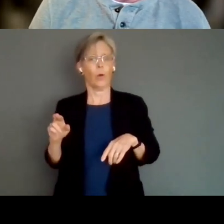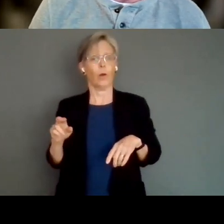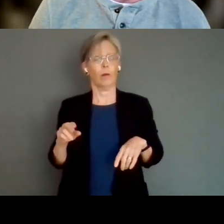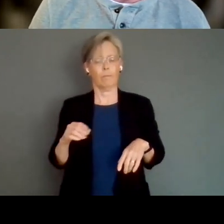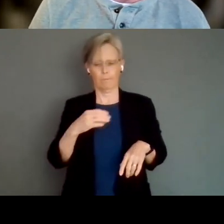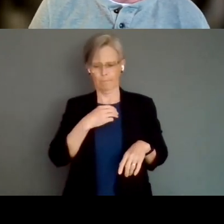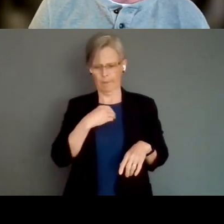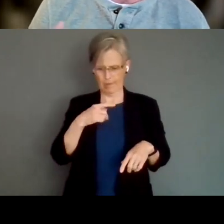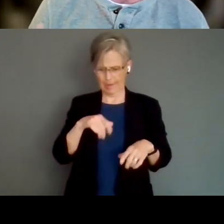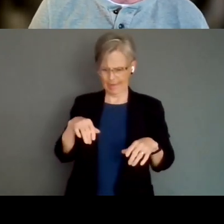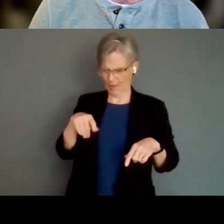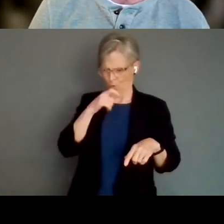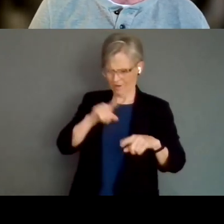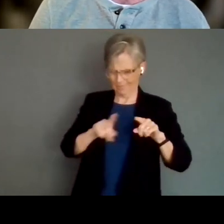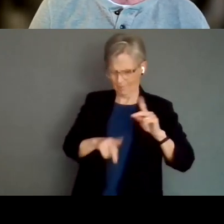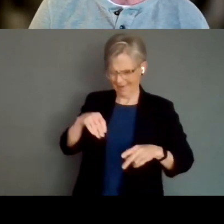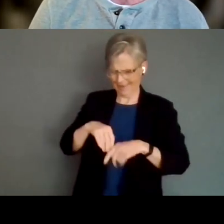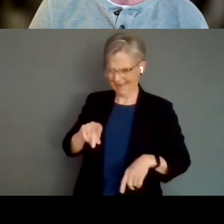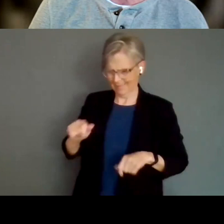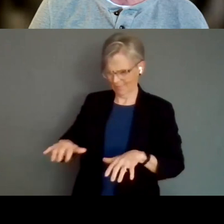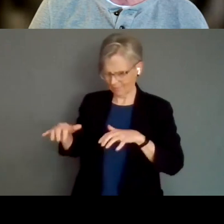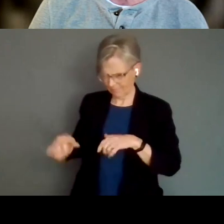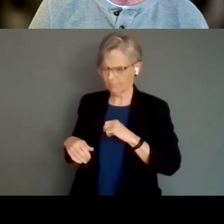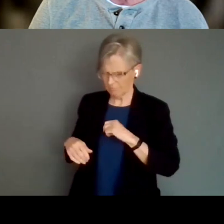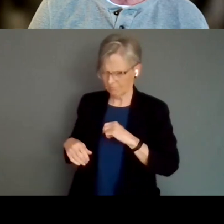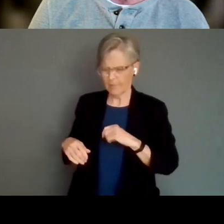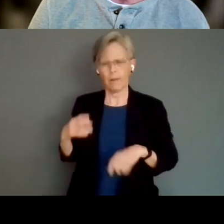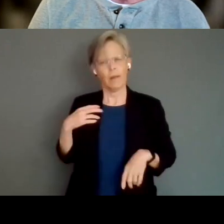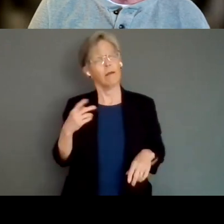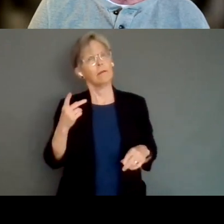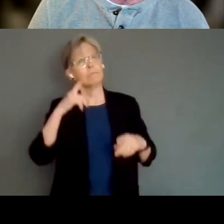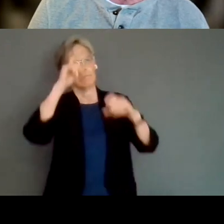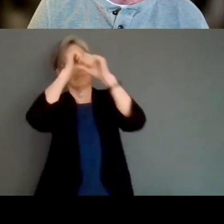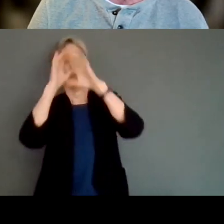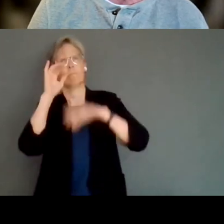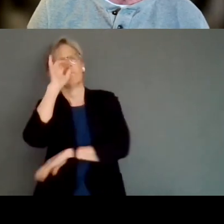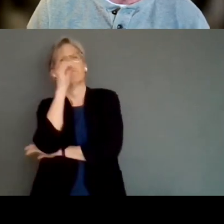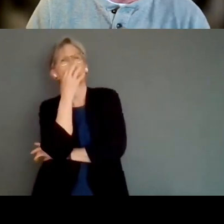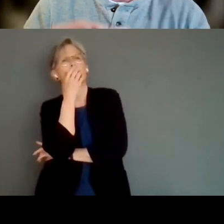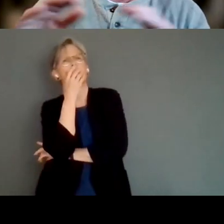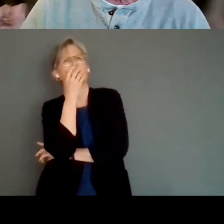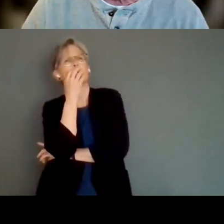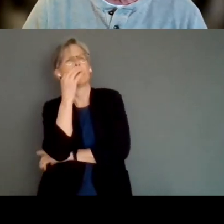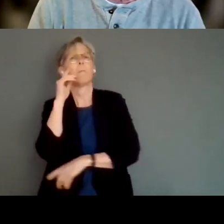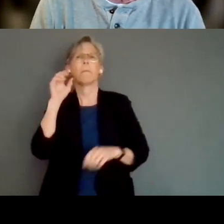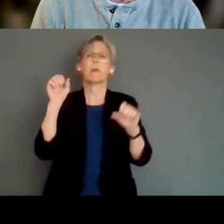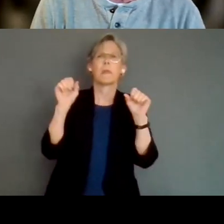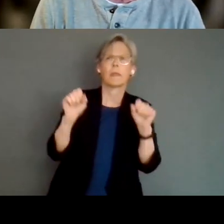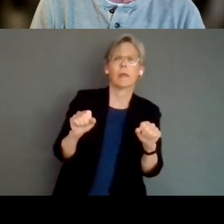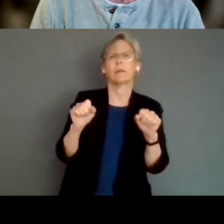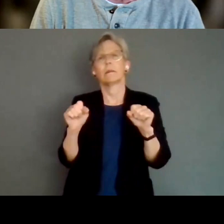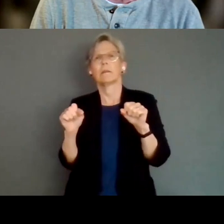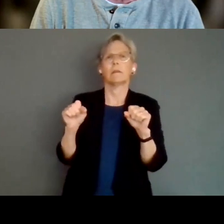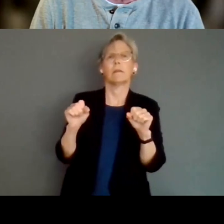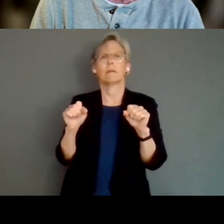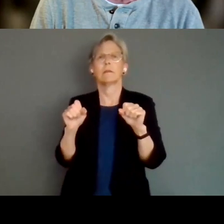I can see where it's possible to do this for a particular kind of